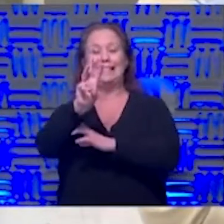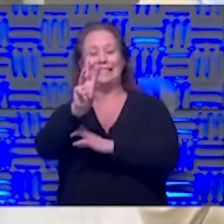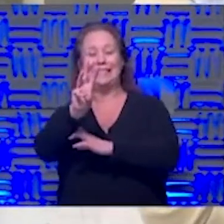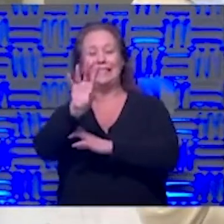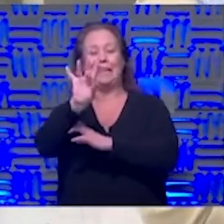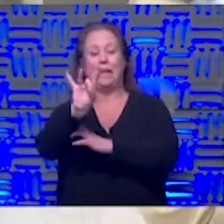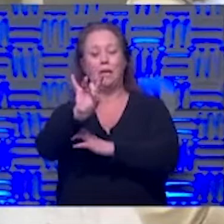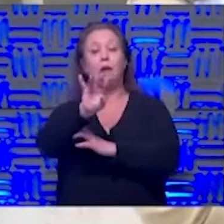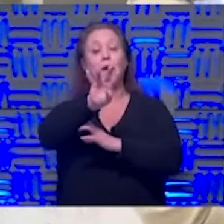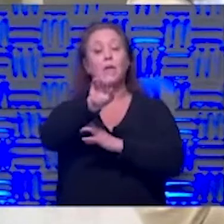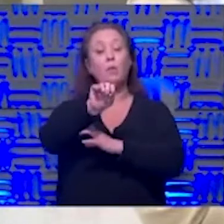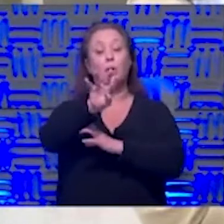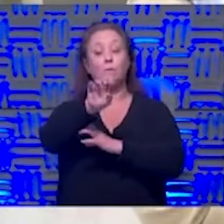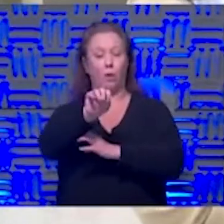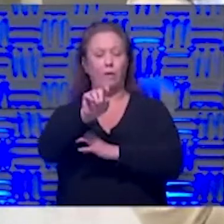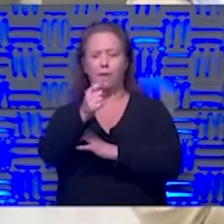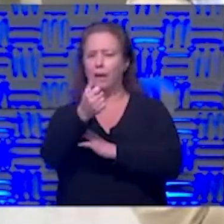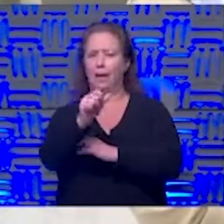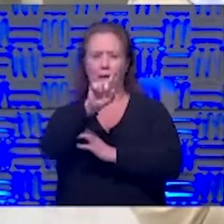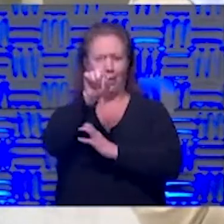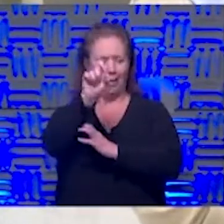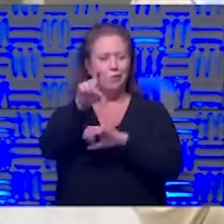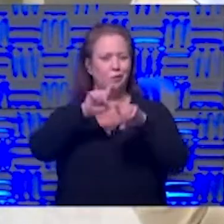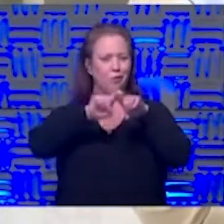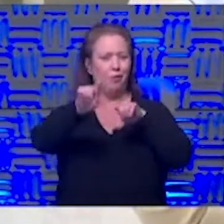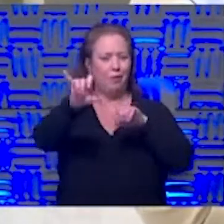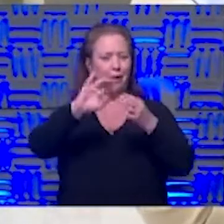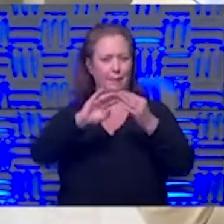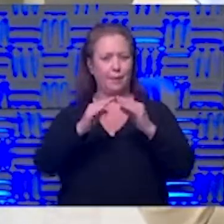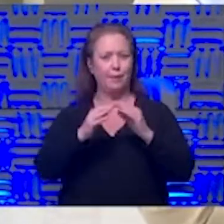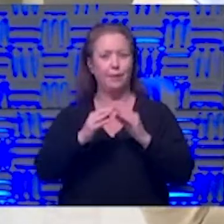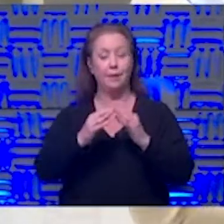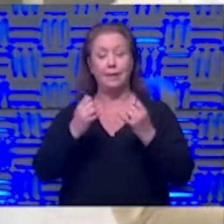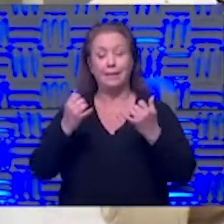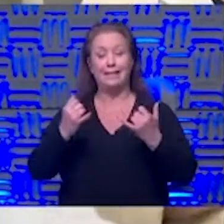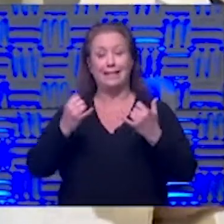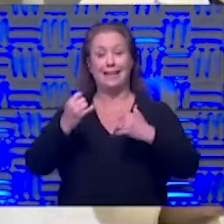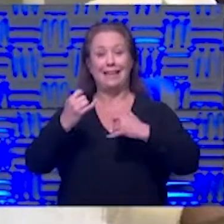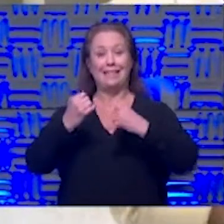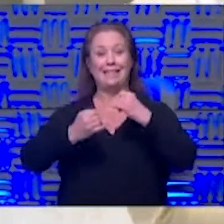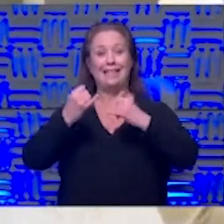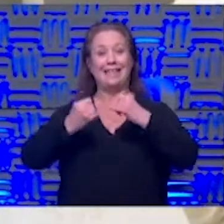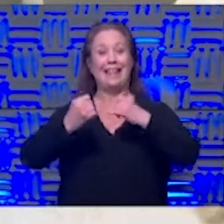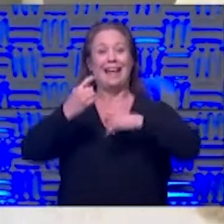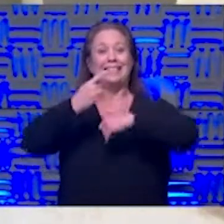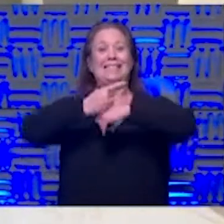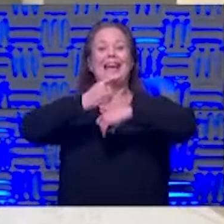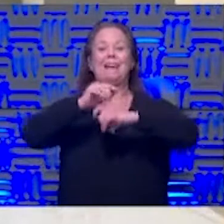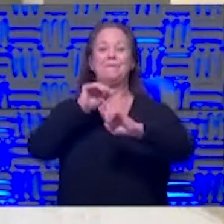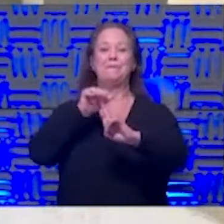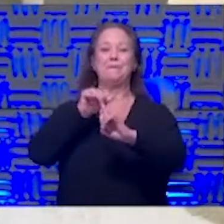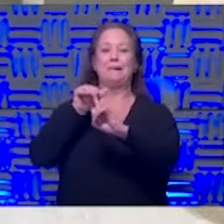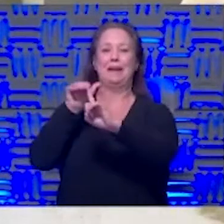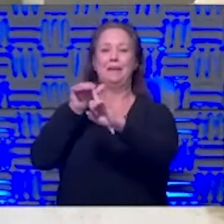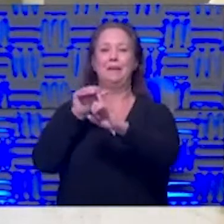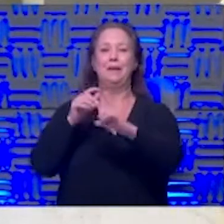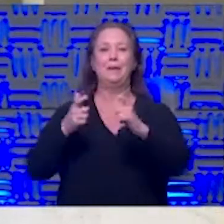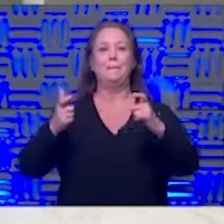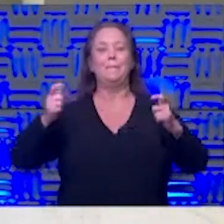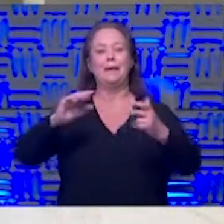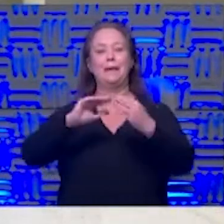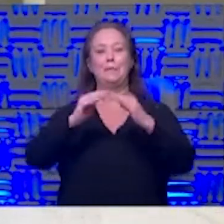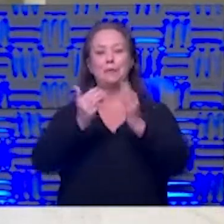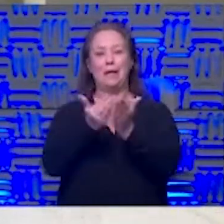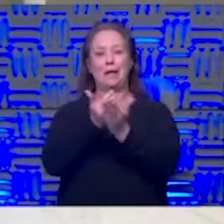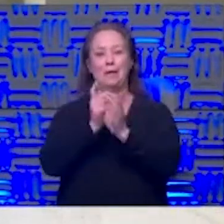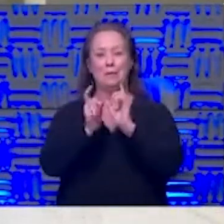a question about it they can answer it for you okay and lastly today's the last day i just want remind everyone because you've had some really really big numbers and a lot of new